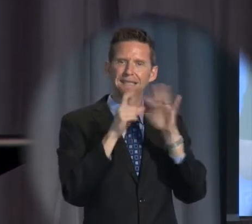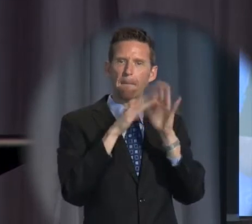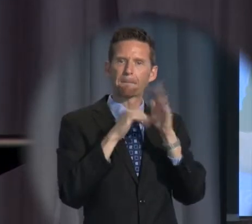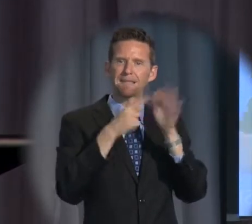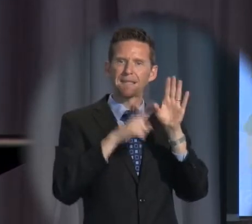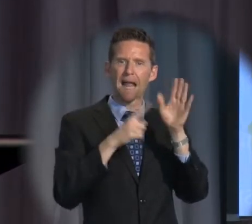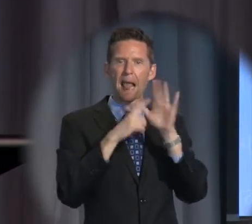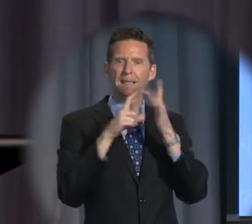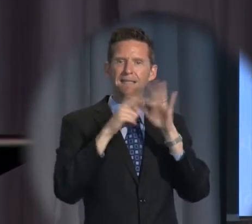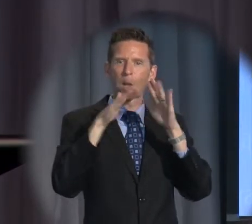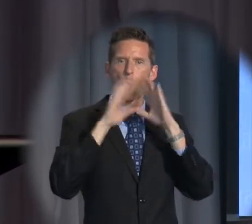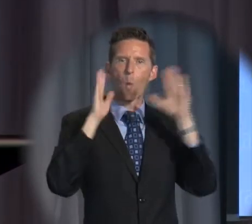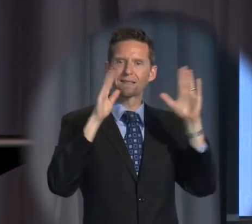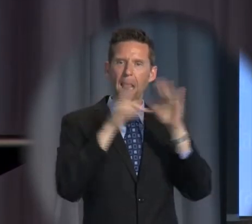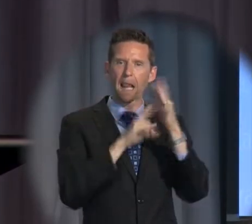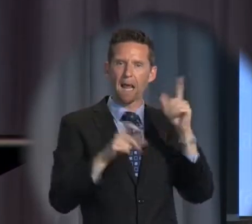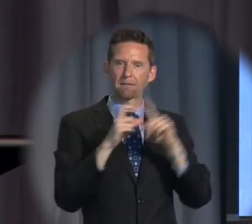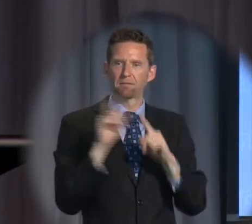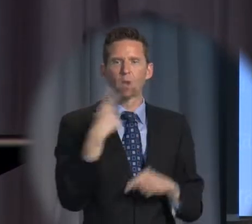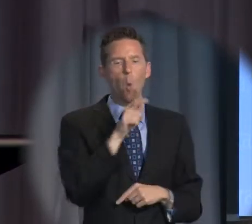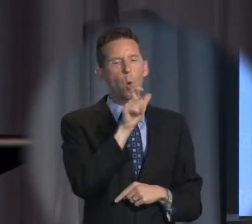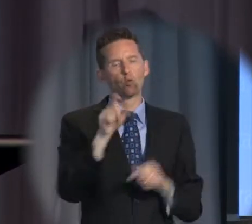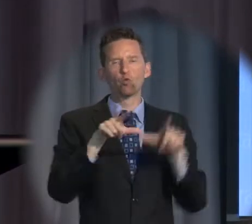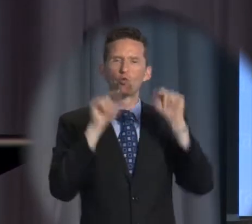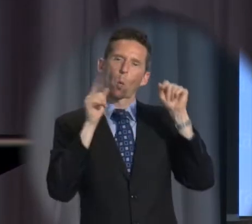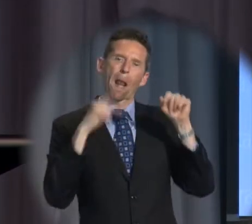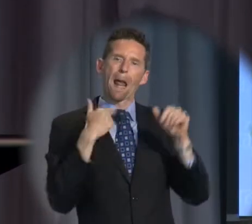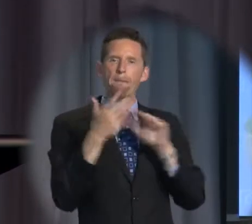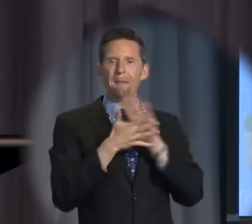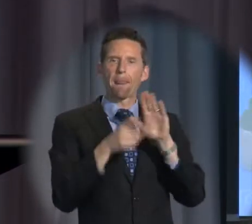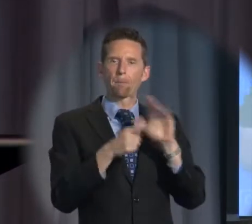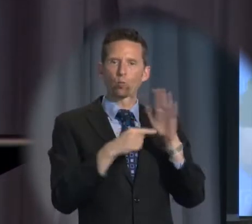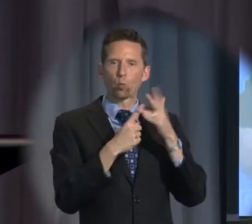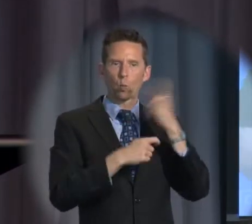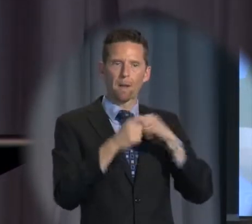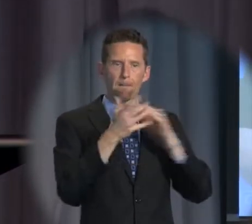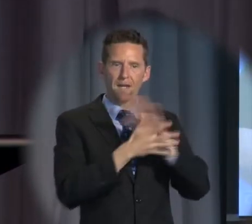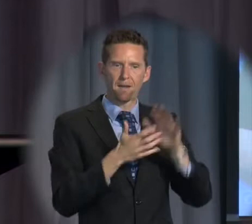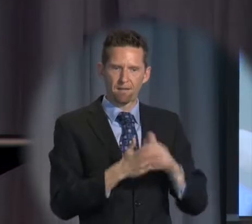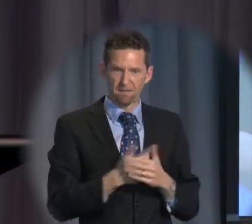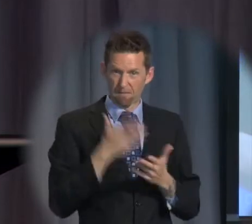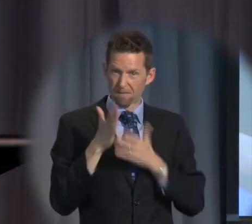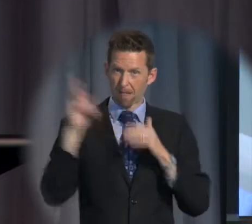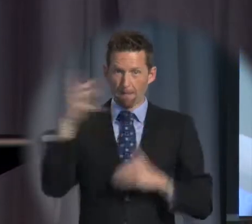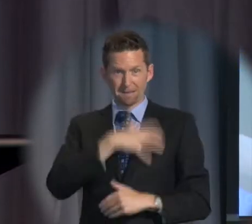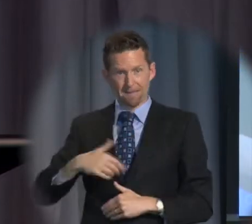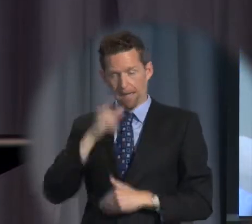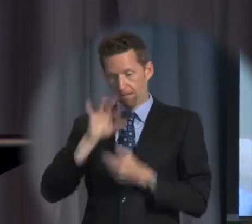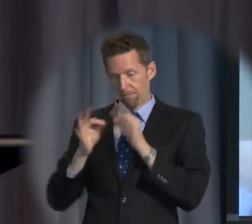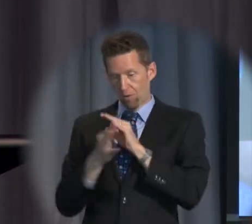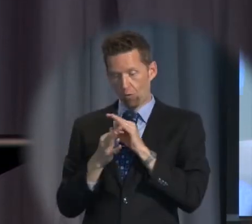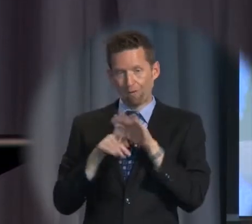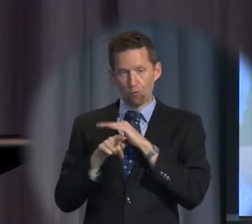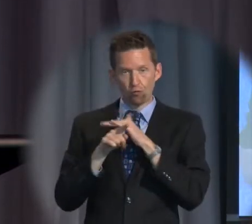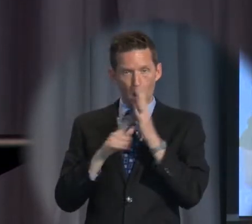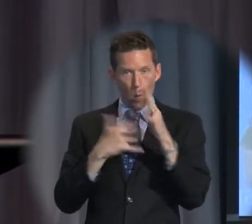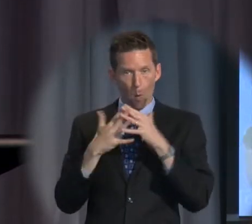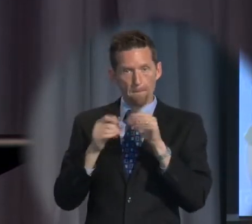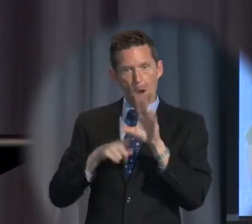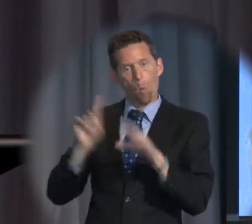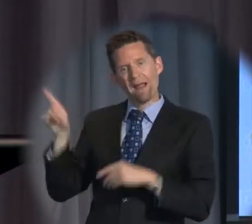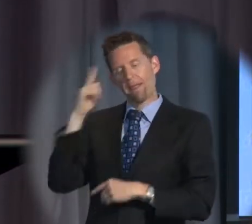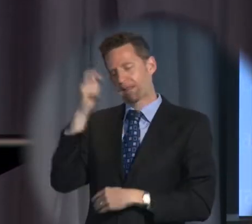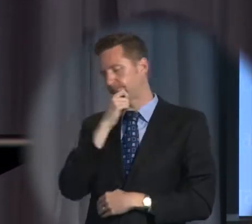who said, words mean what I choose them to mean. It seems that the minister can interpret refugee law by reference to what he